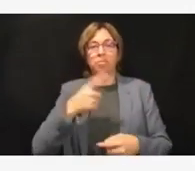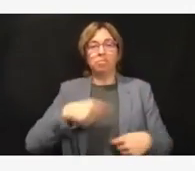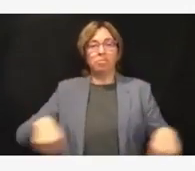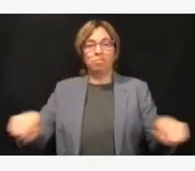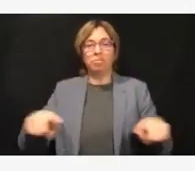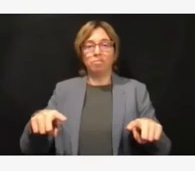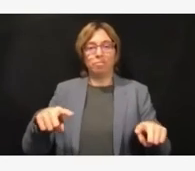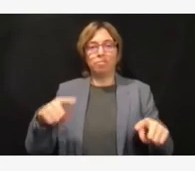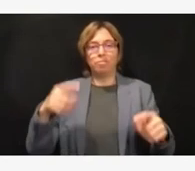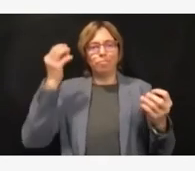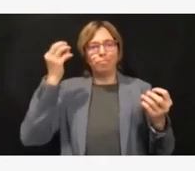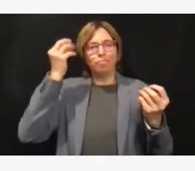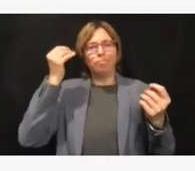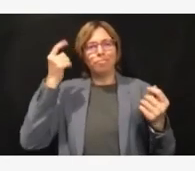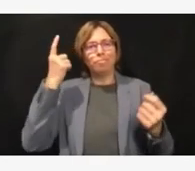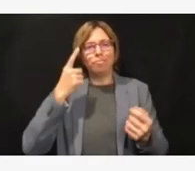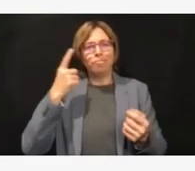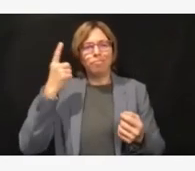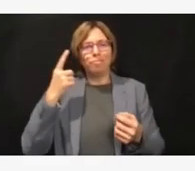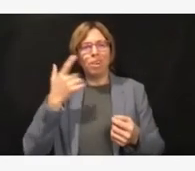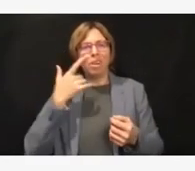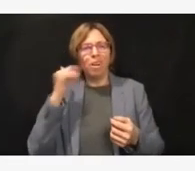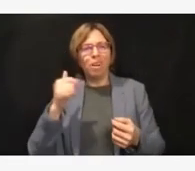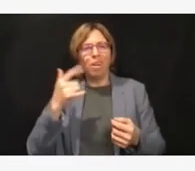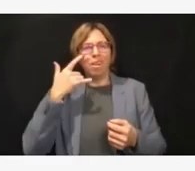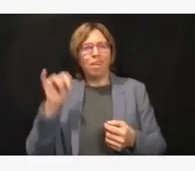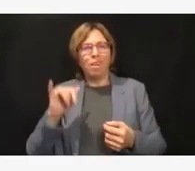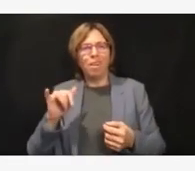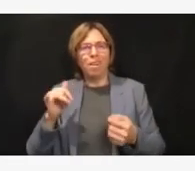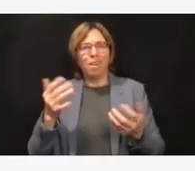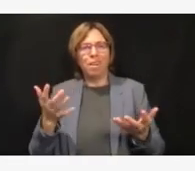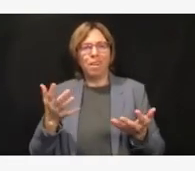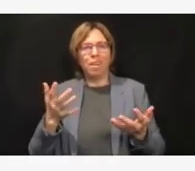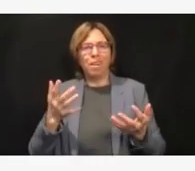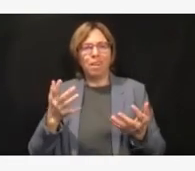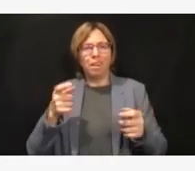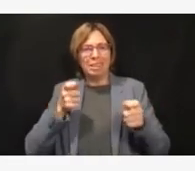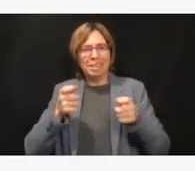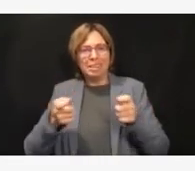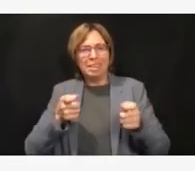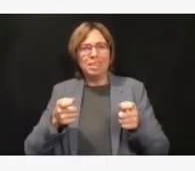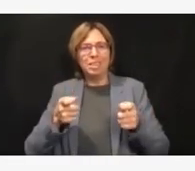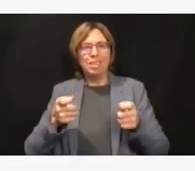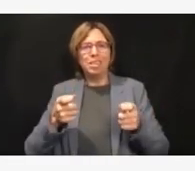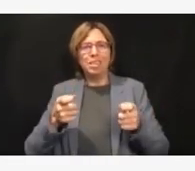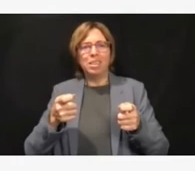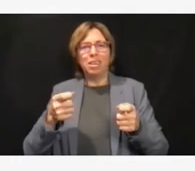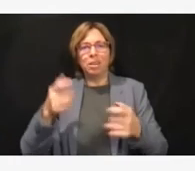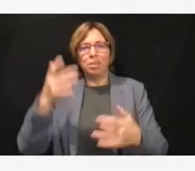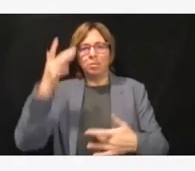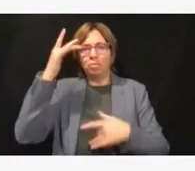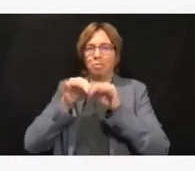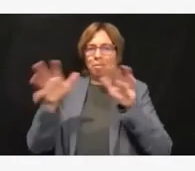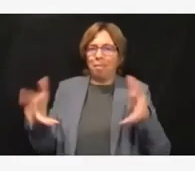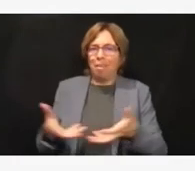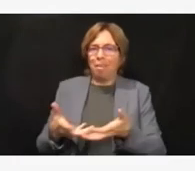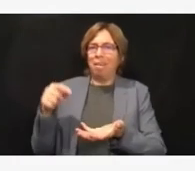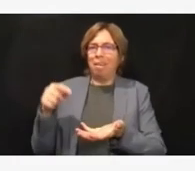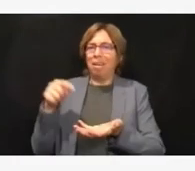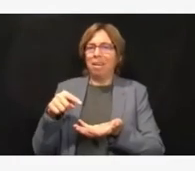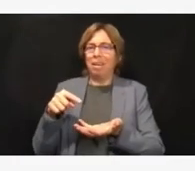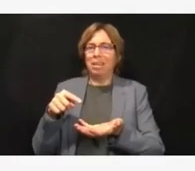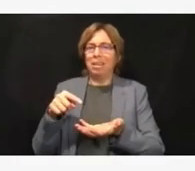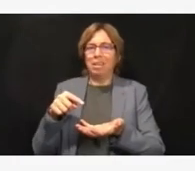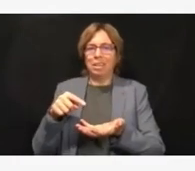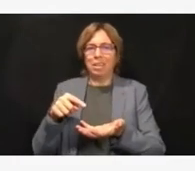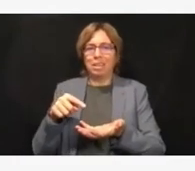look like to manage endemic COVID, not epidemic and pandemic, but endemic, where it's part